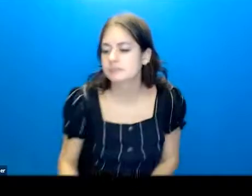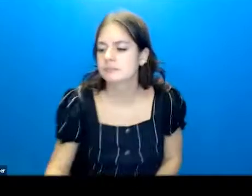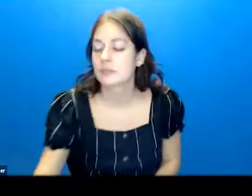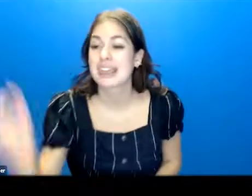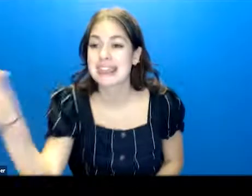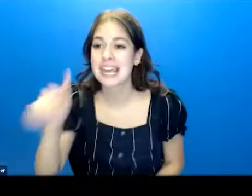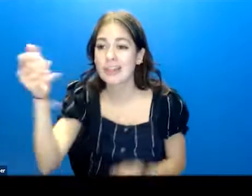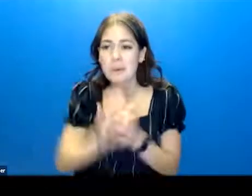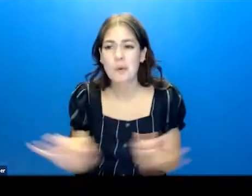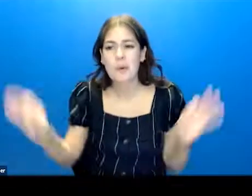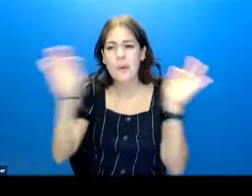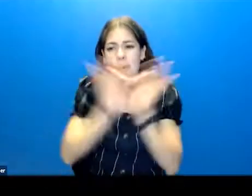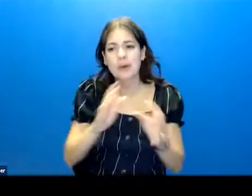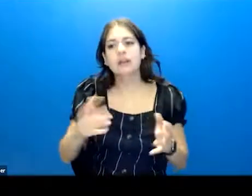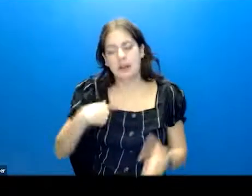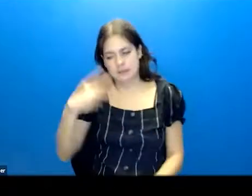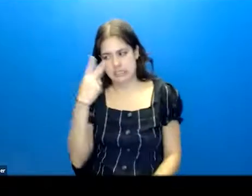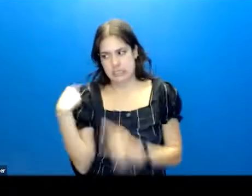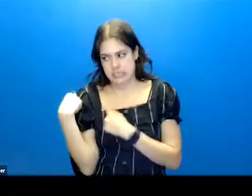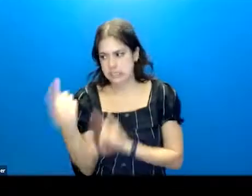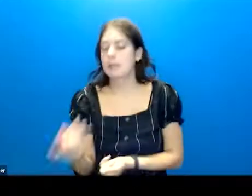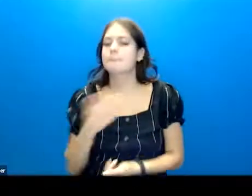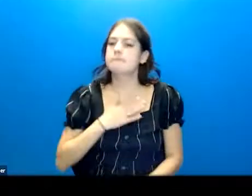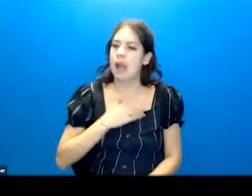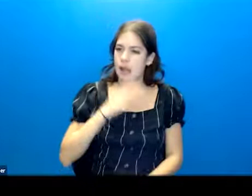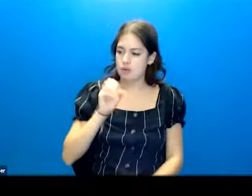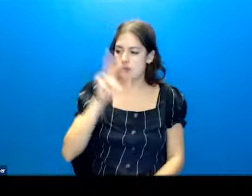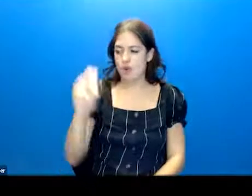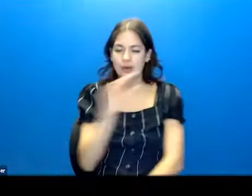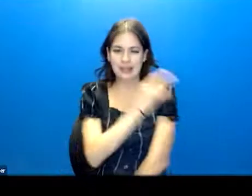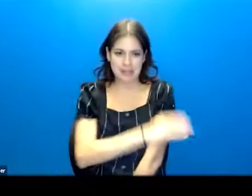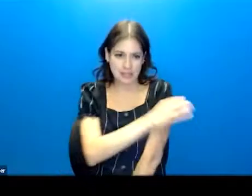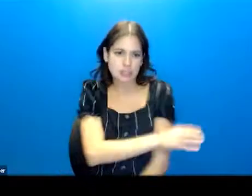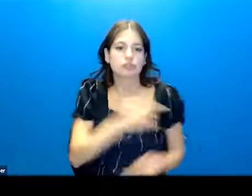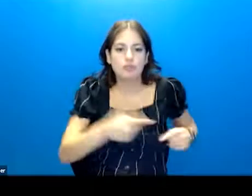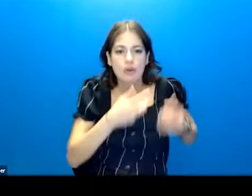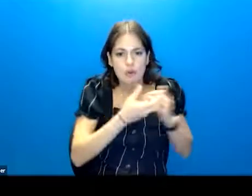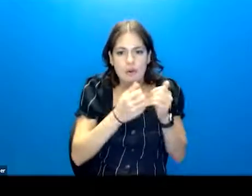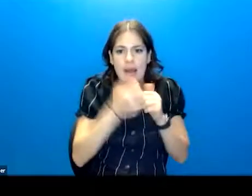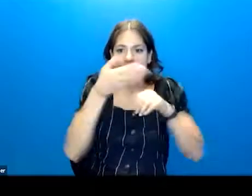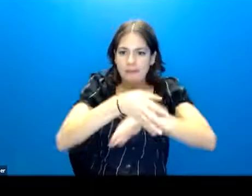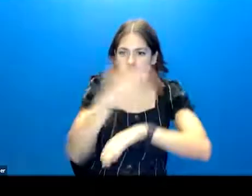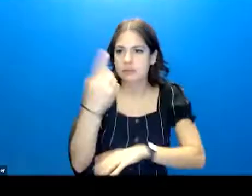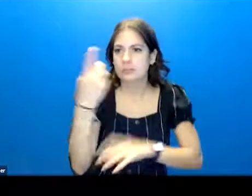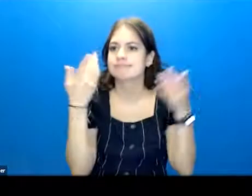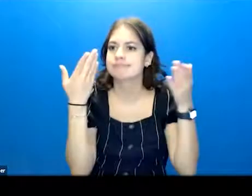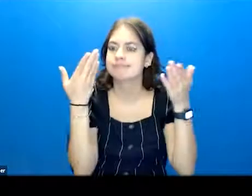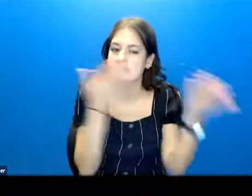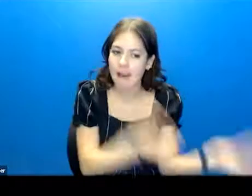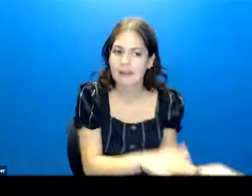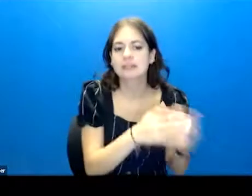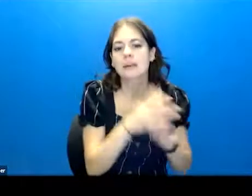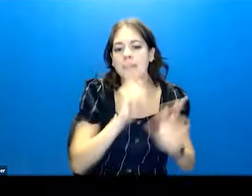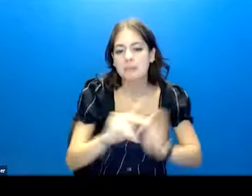piece, and I, again, have seen this, my own clinicians struggle with this after someone dies by suicide. Folks